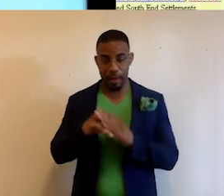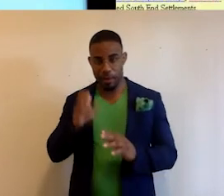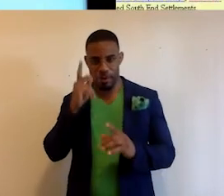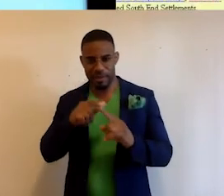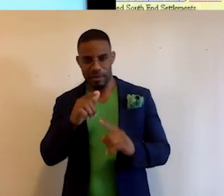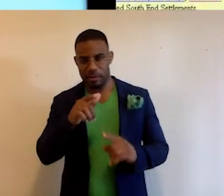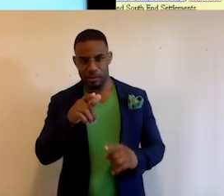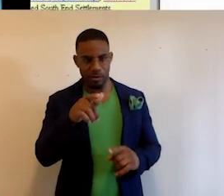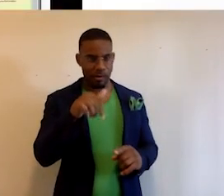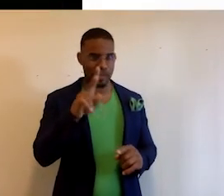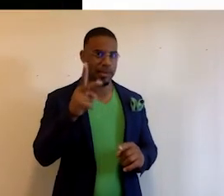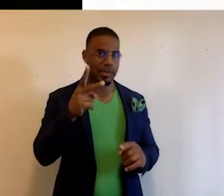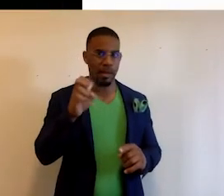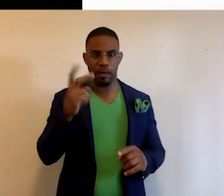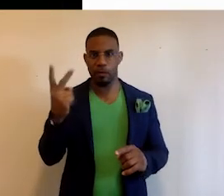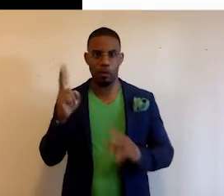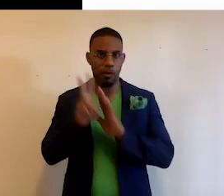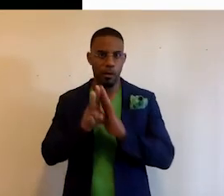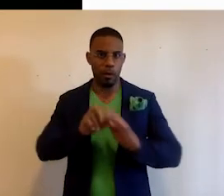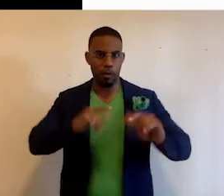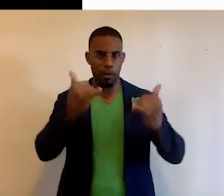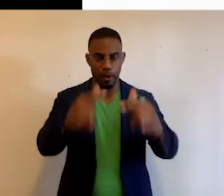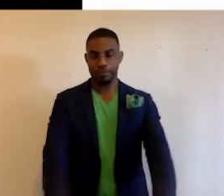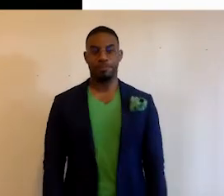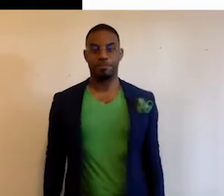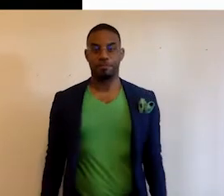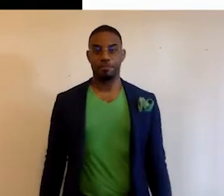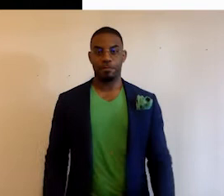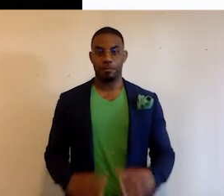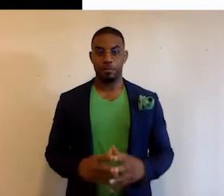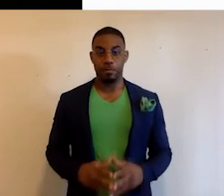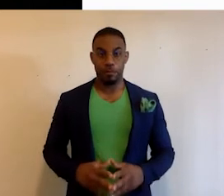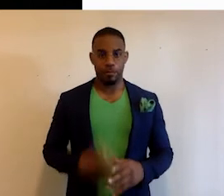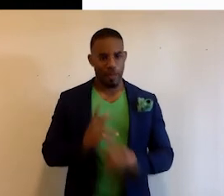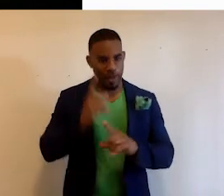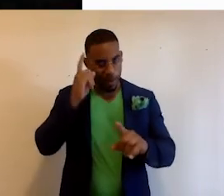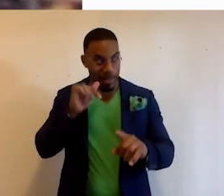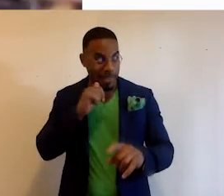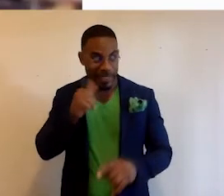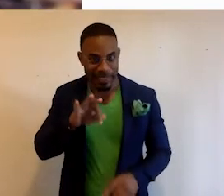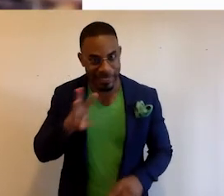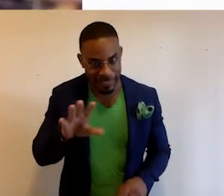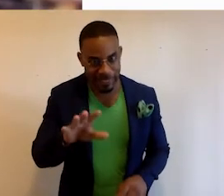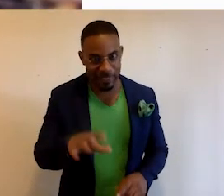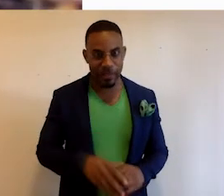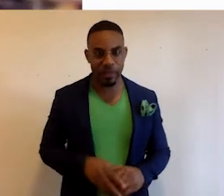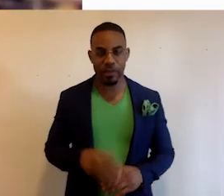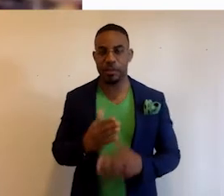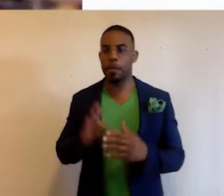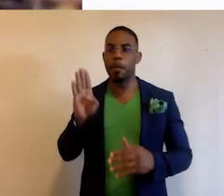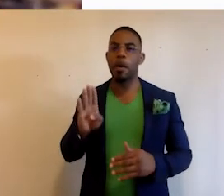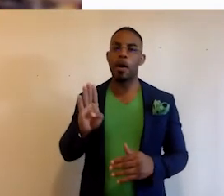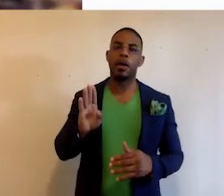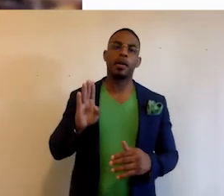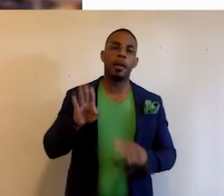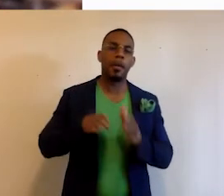see him in the second of two videos that I want to share with you. Keep in mind again, this is 96. Some of Boston's minority neighborhoods